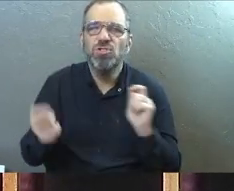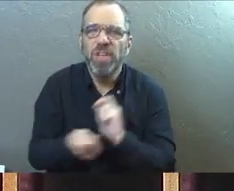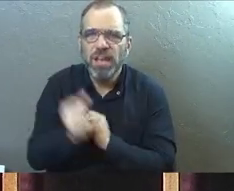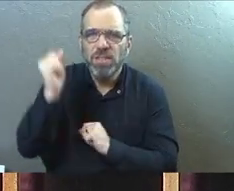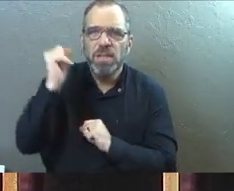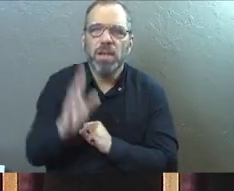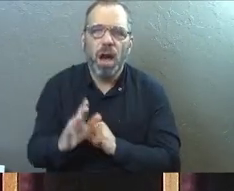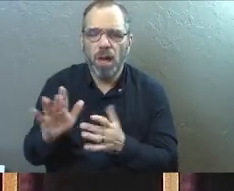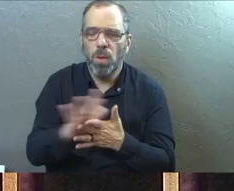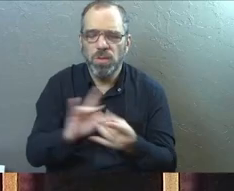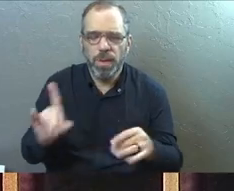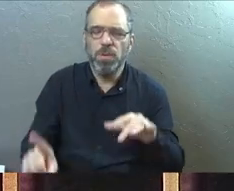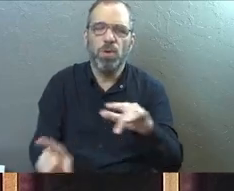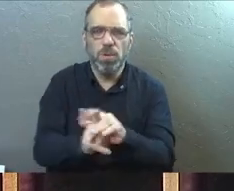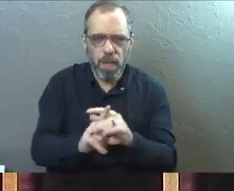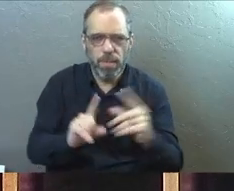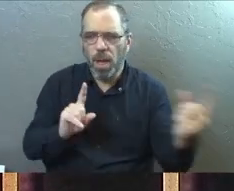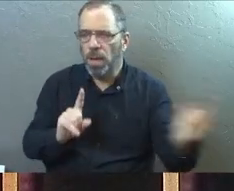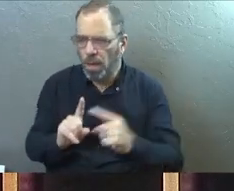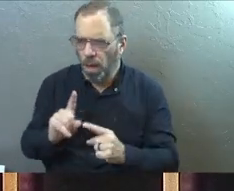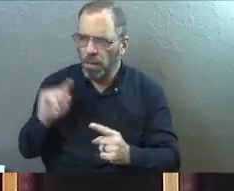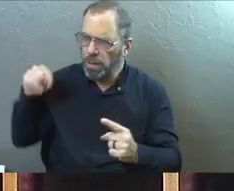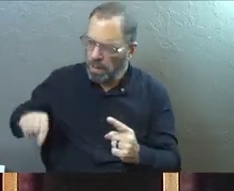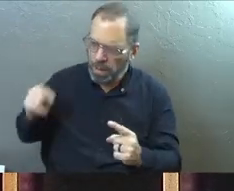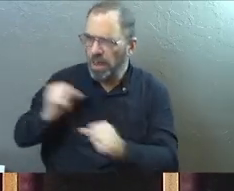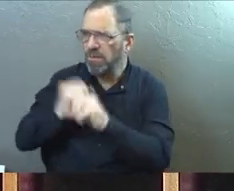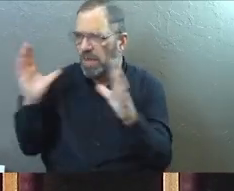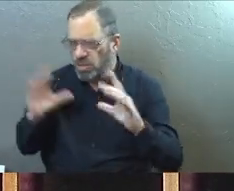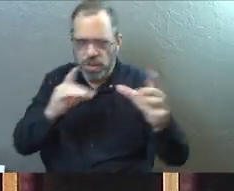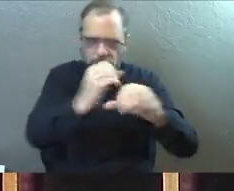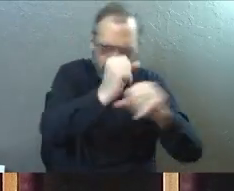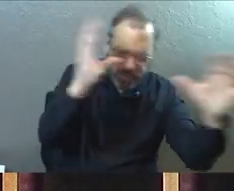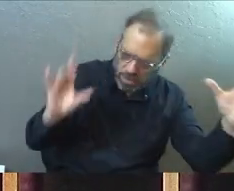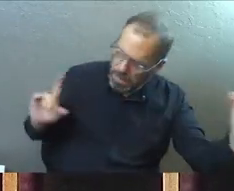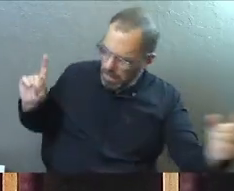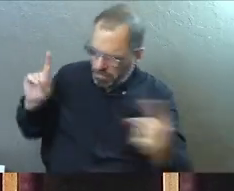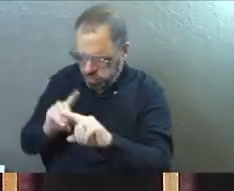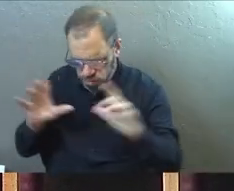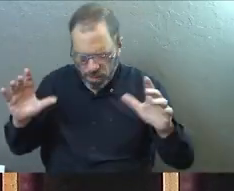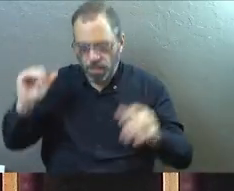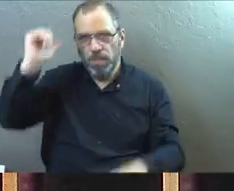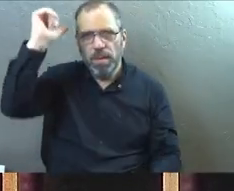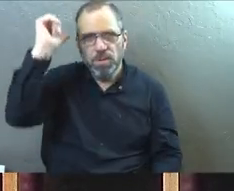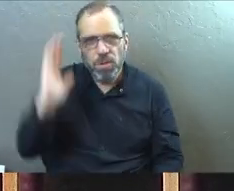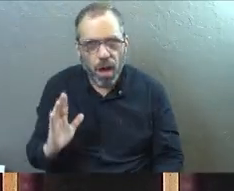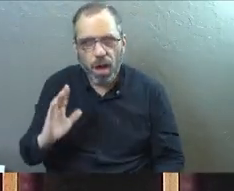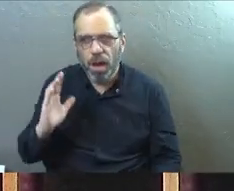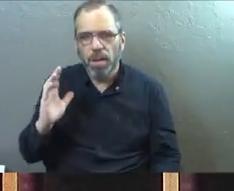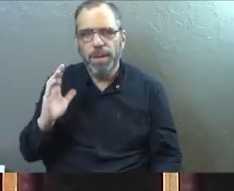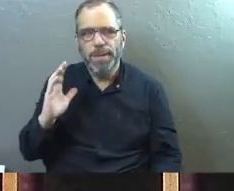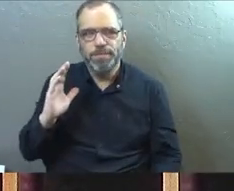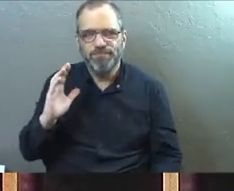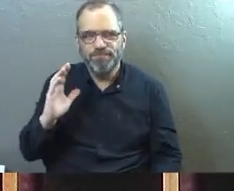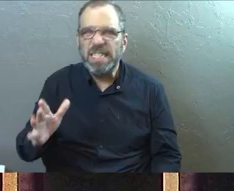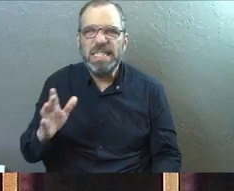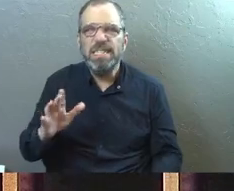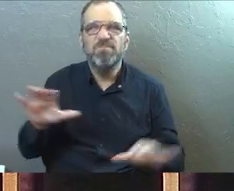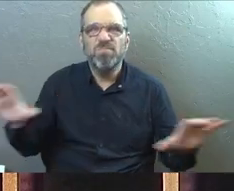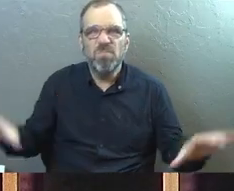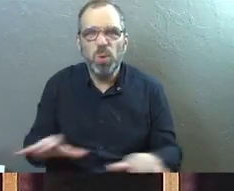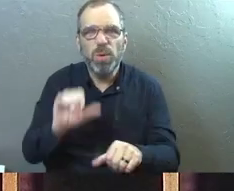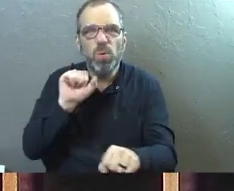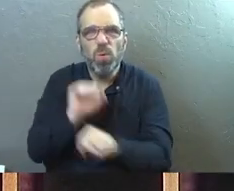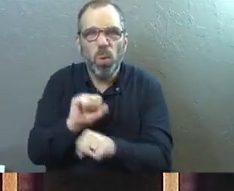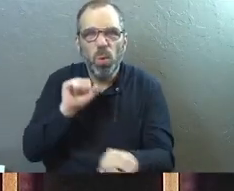doing something. The Holy Spirit's showing up. He's telling me to go here. I've had this vision. He had a visit from an angel. There's a lot of different stuff here, but God is moving. And so what